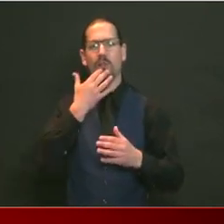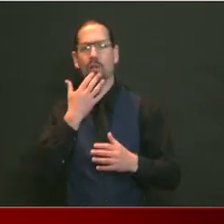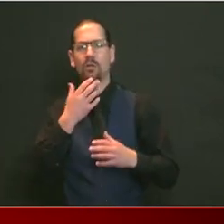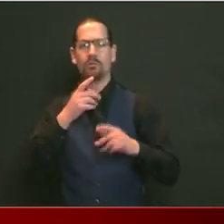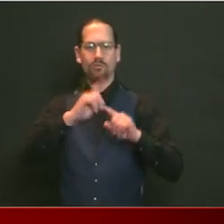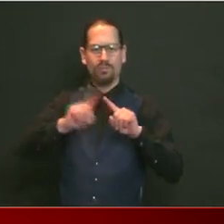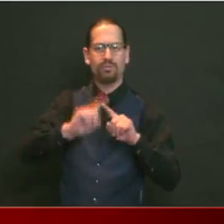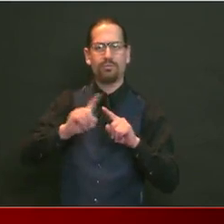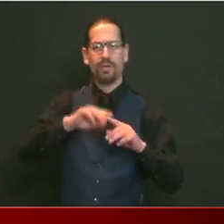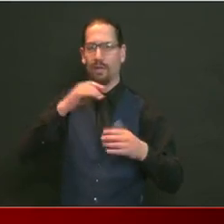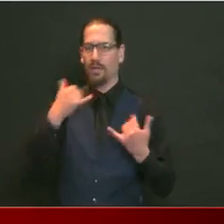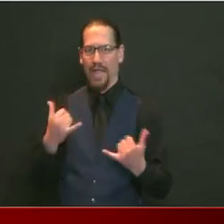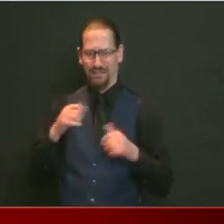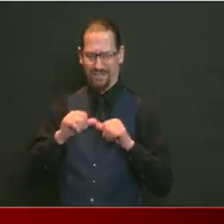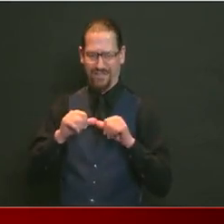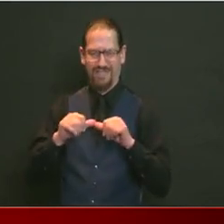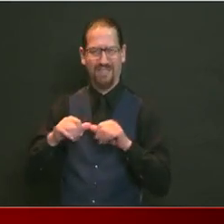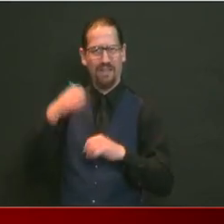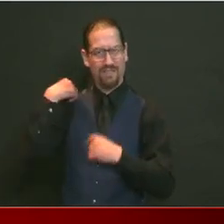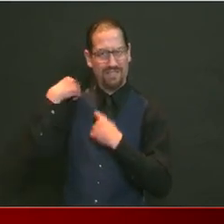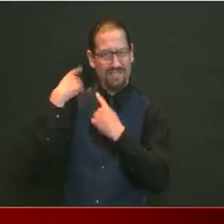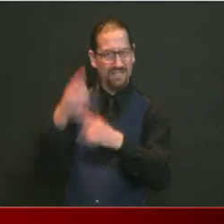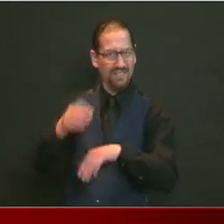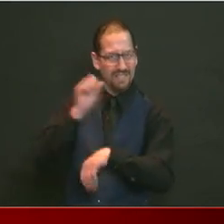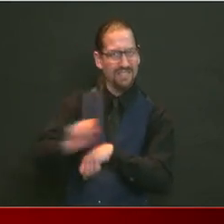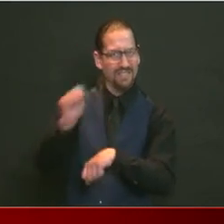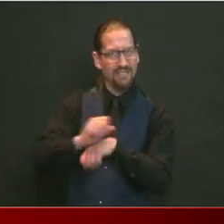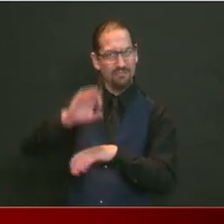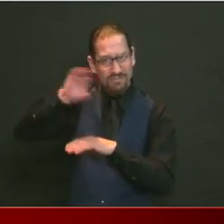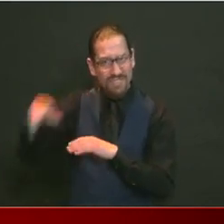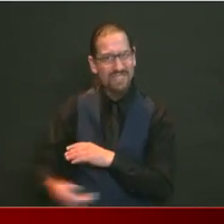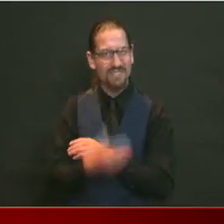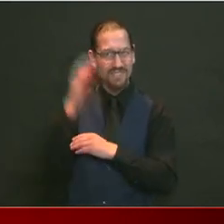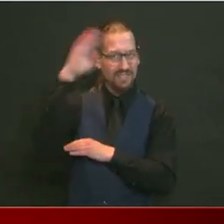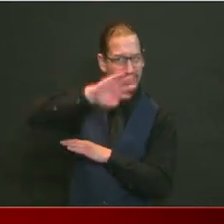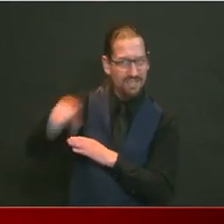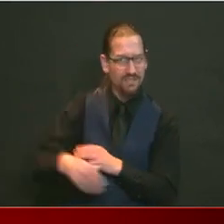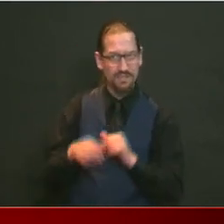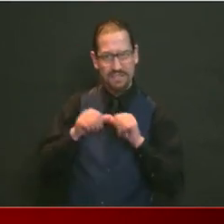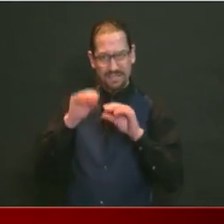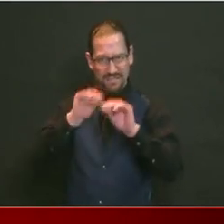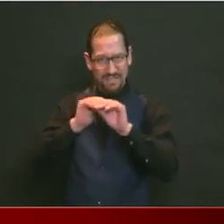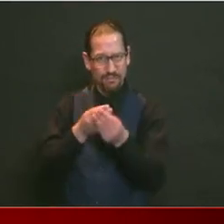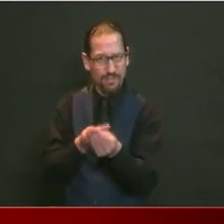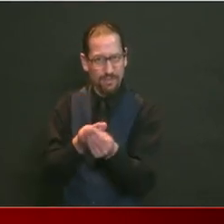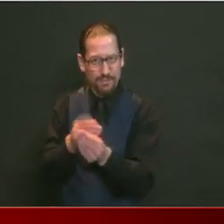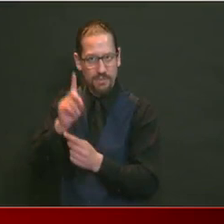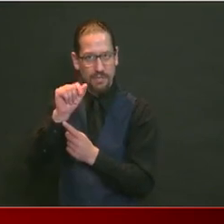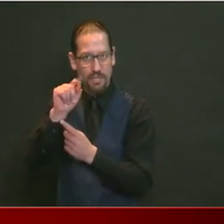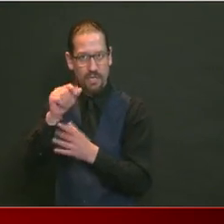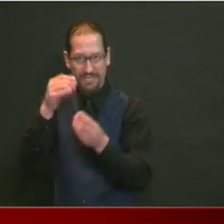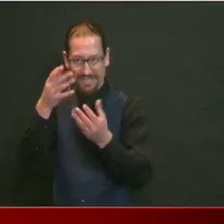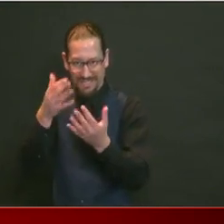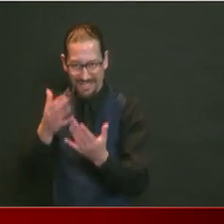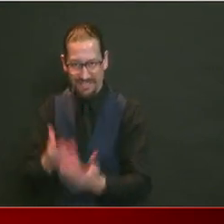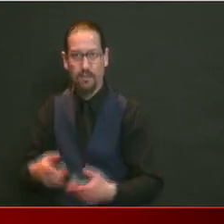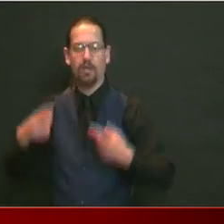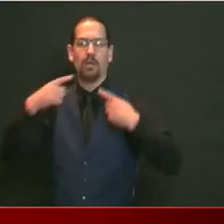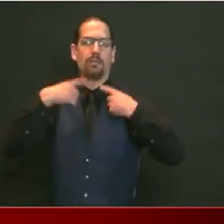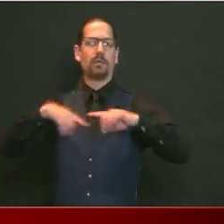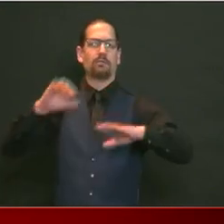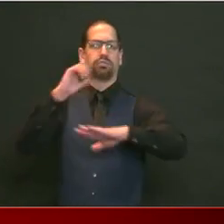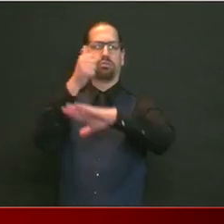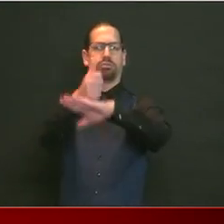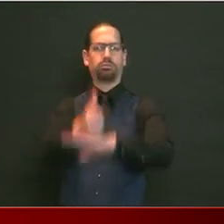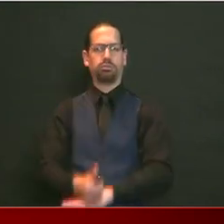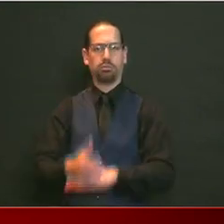with the many other components we have been using to call this important information. As